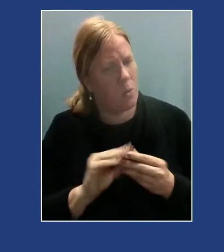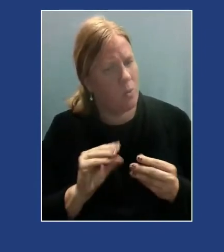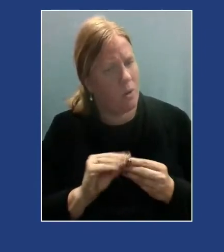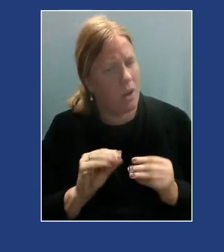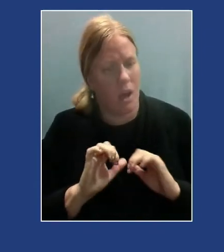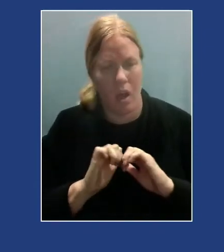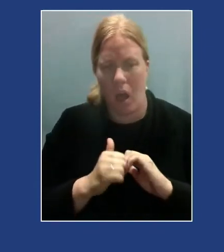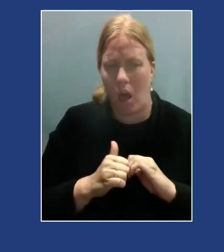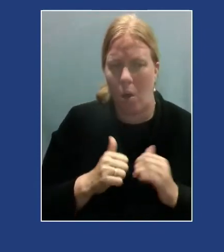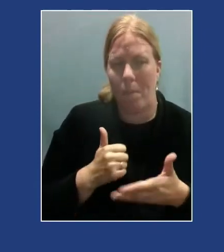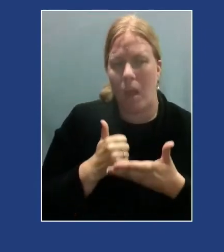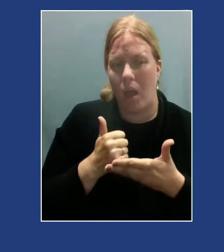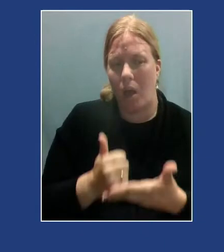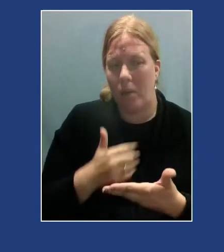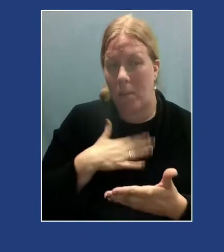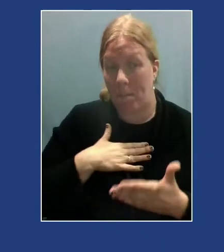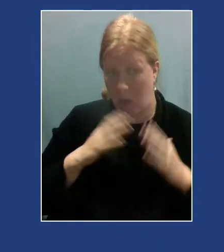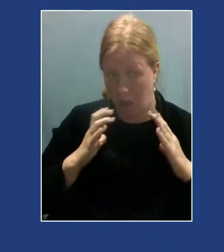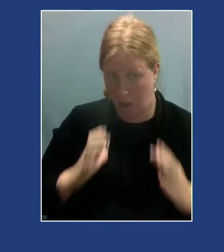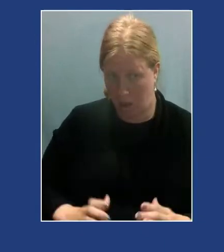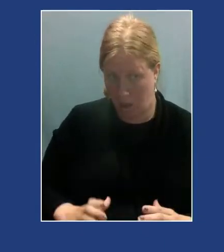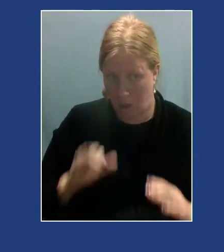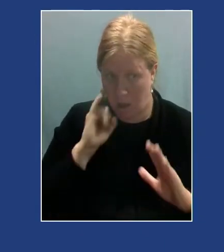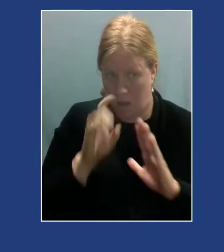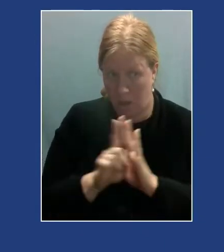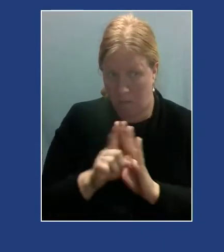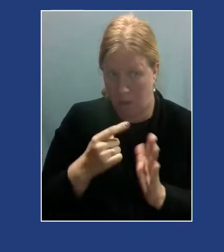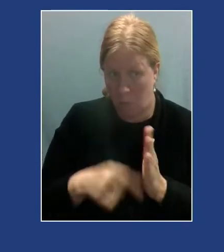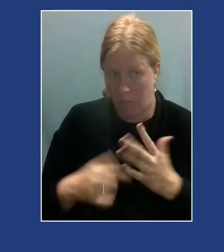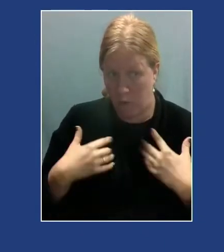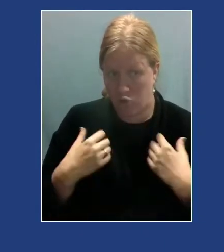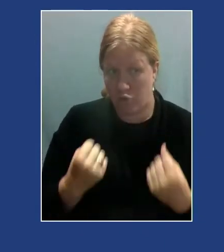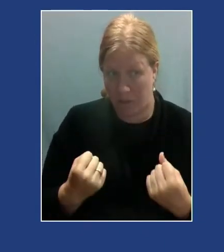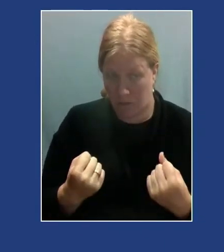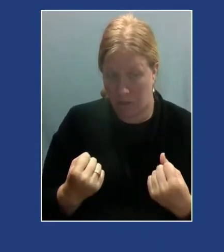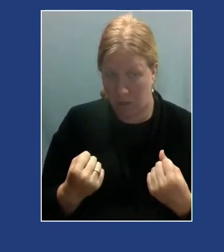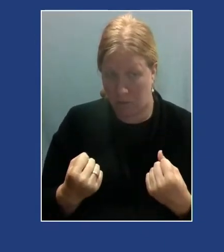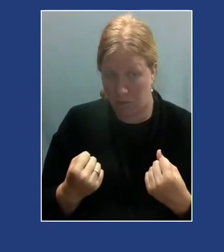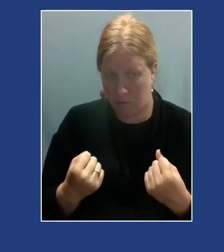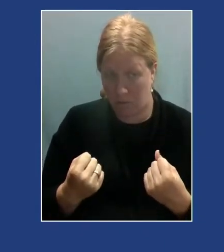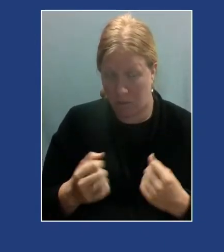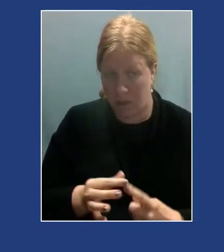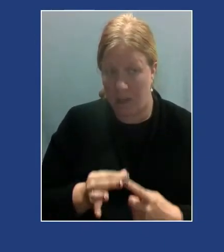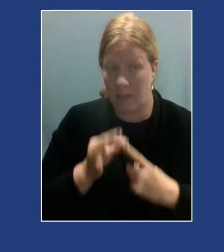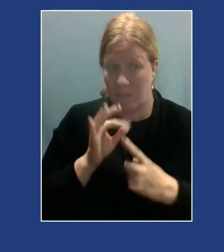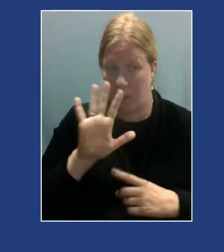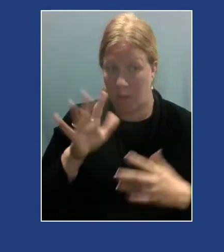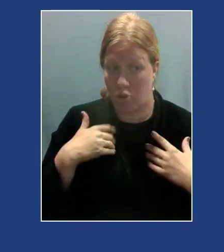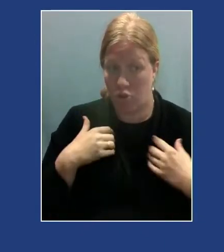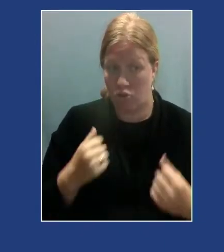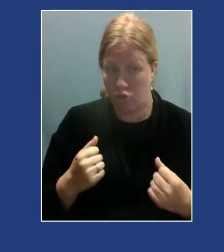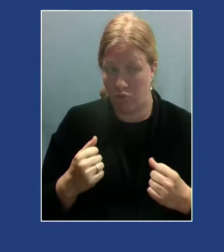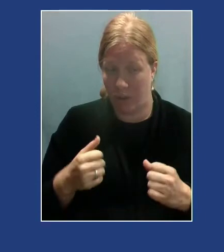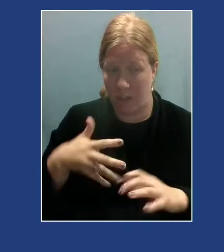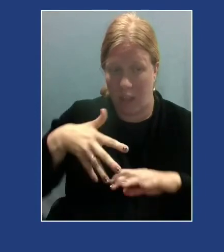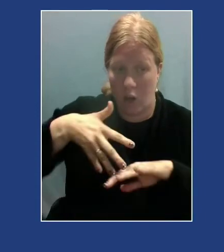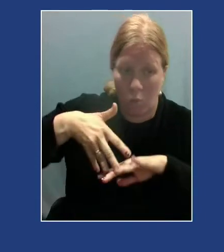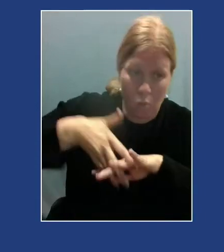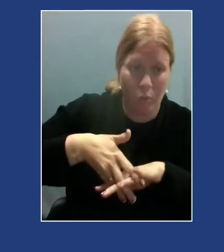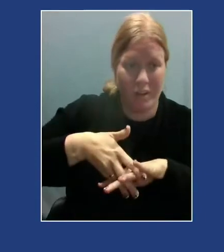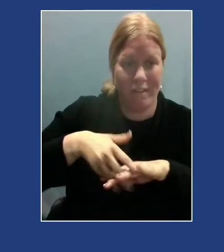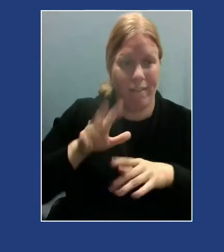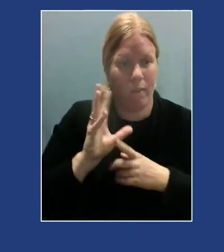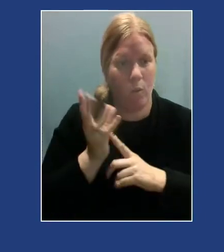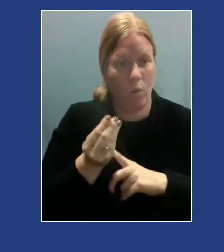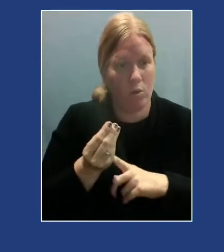helping my client identify what their strengths are and especially their strengths that are rooted in their cultural experiences?